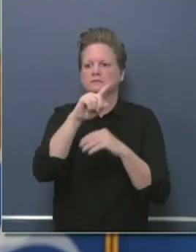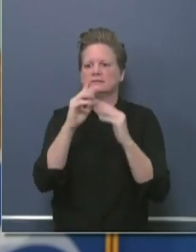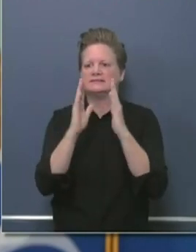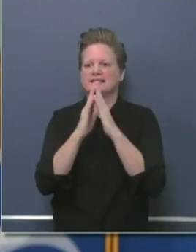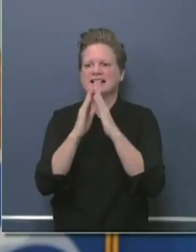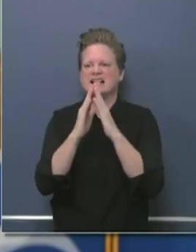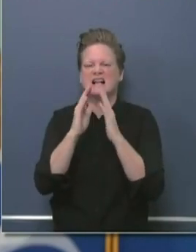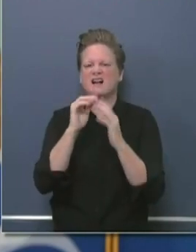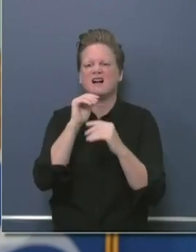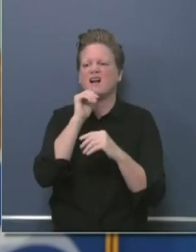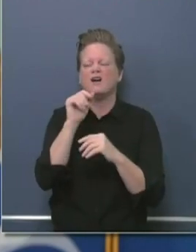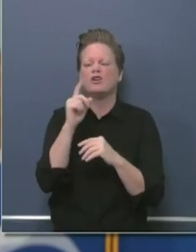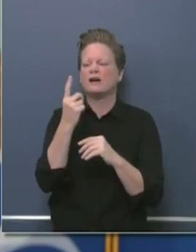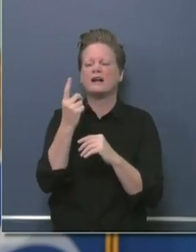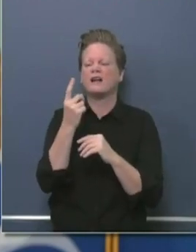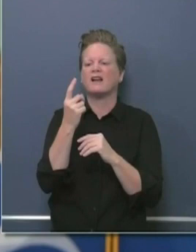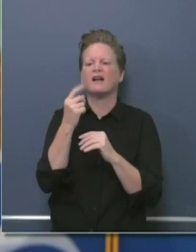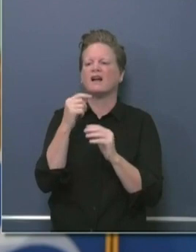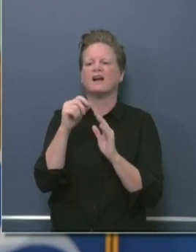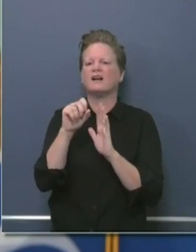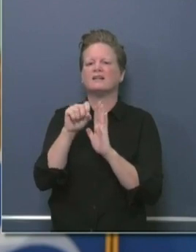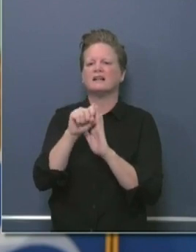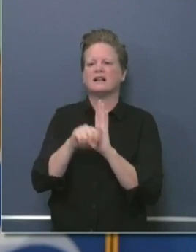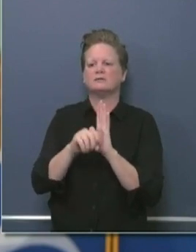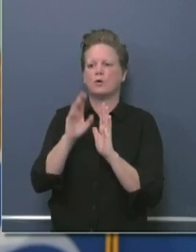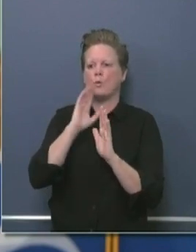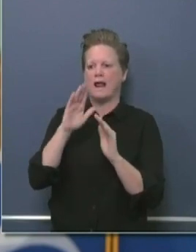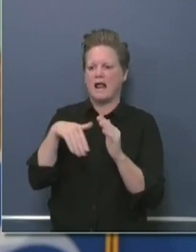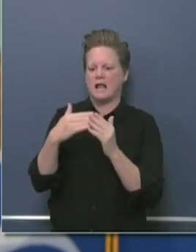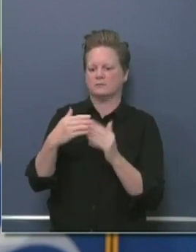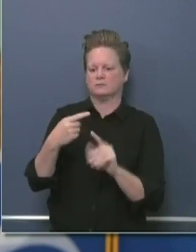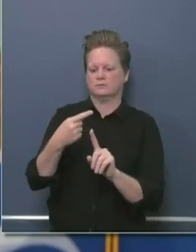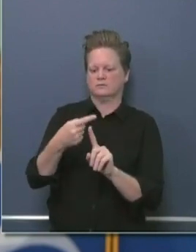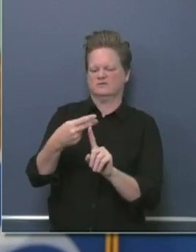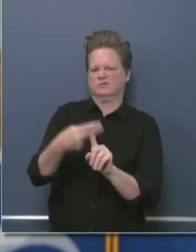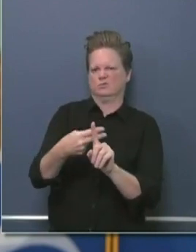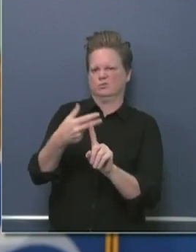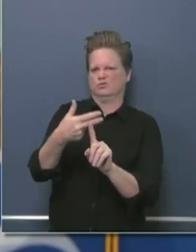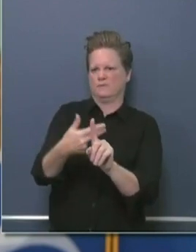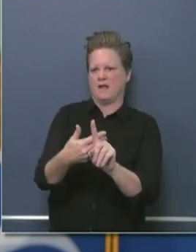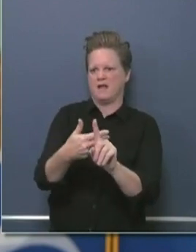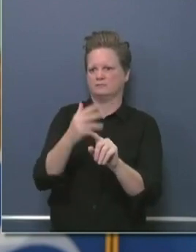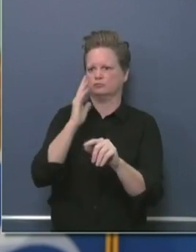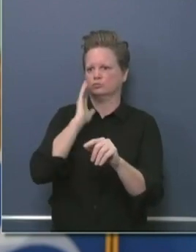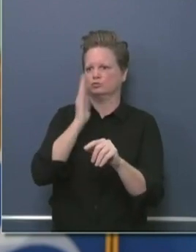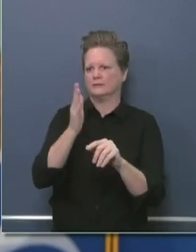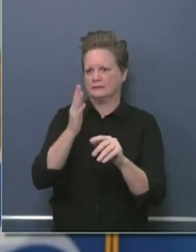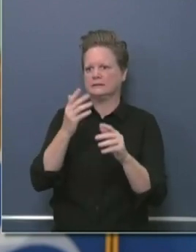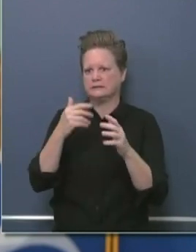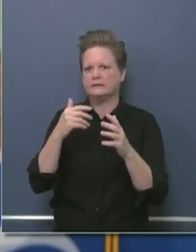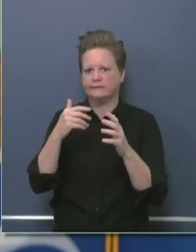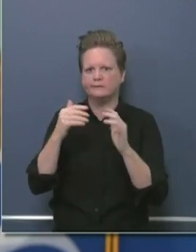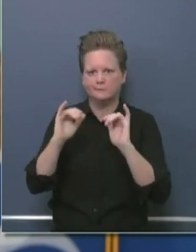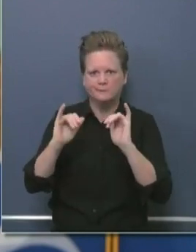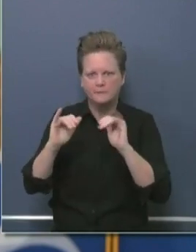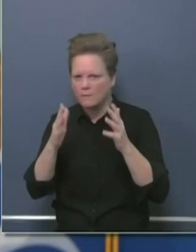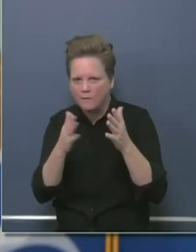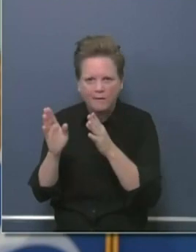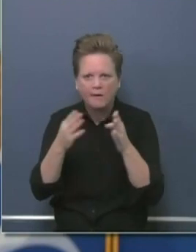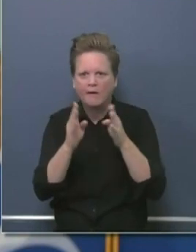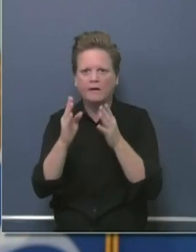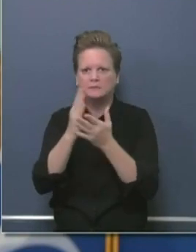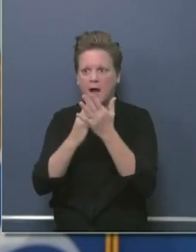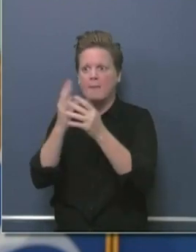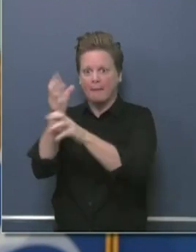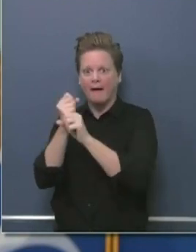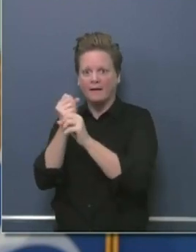states. Over the course of months, some of those efforts gone awry. We've been very well to the extent possible. We've kind of